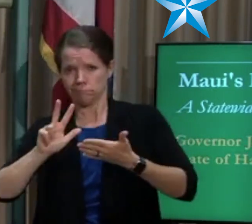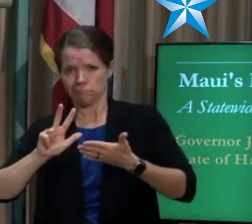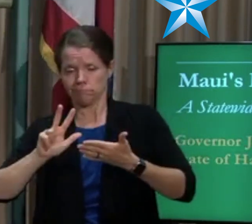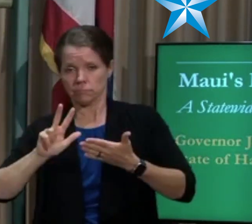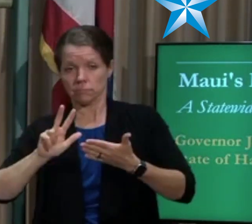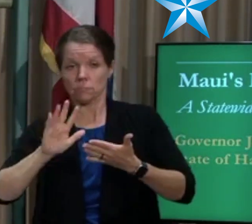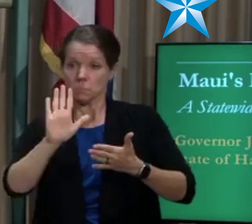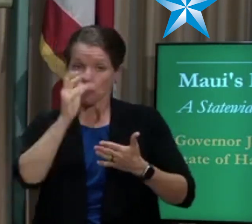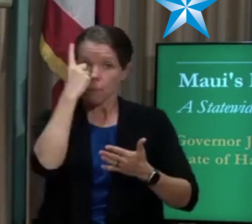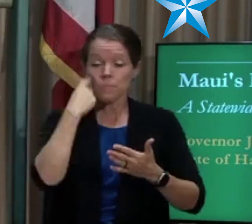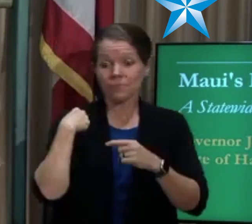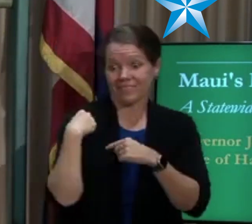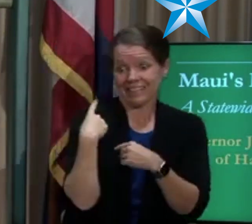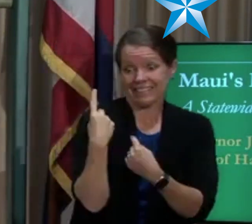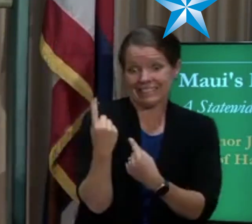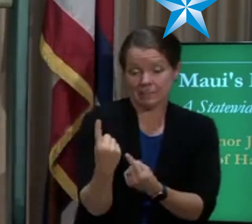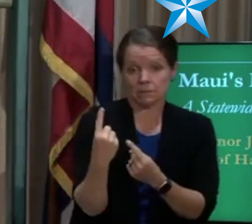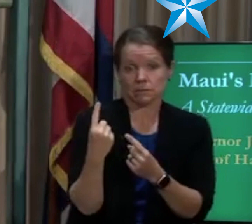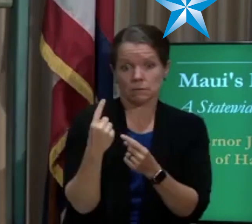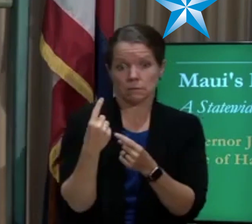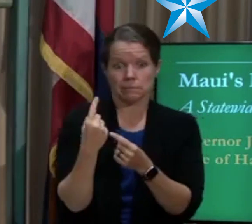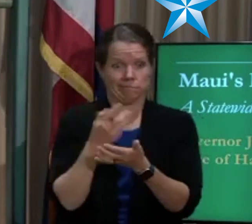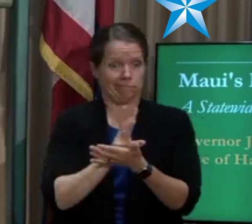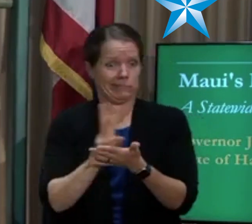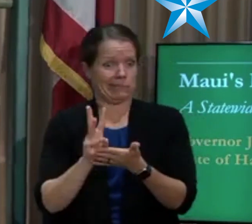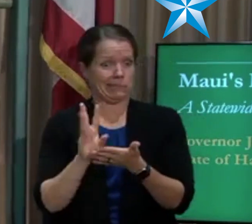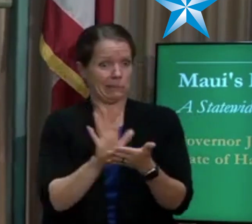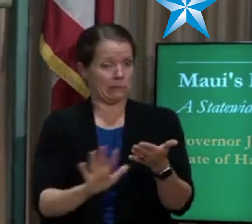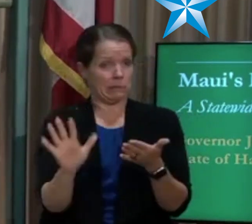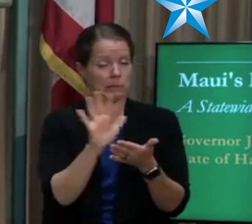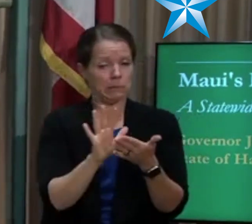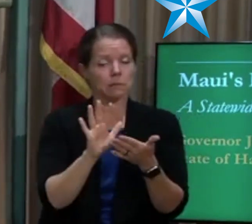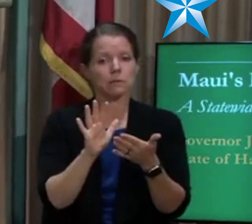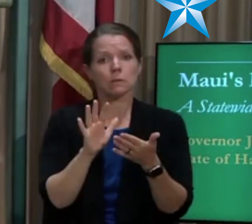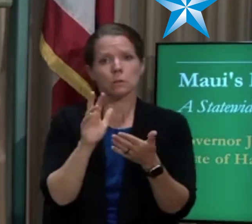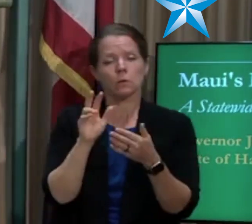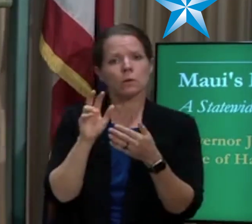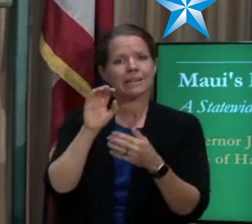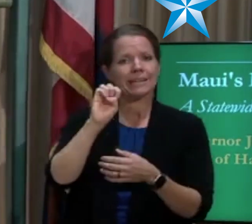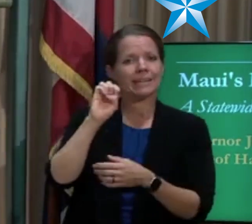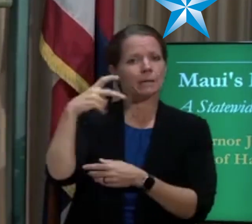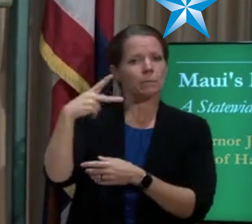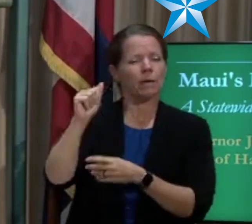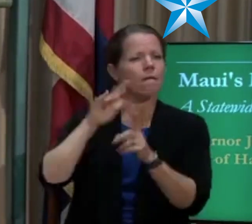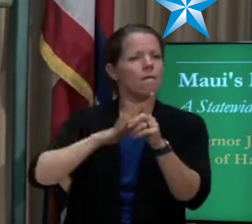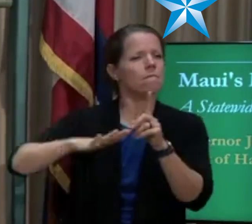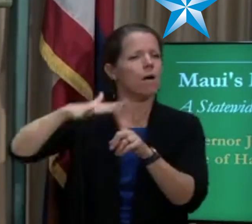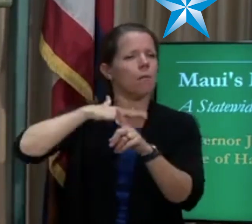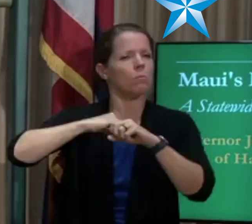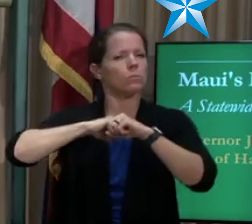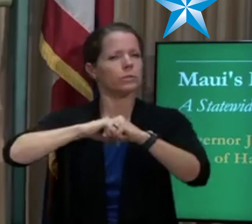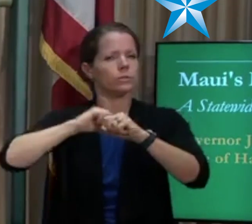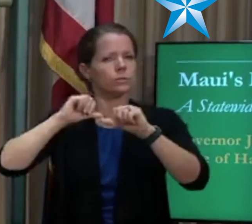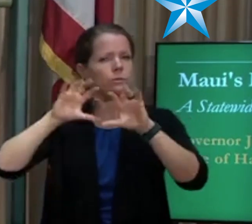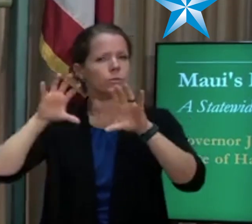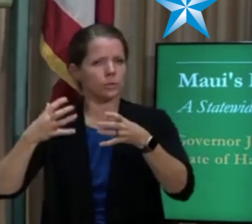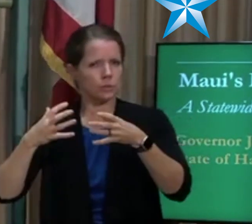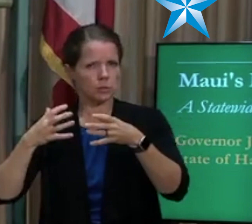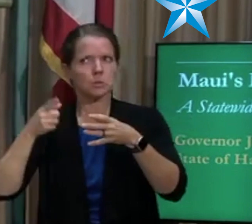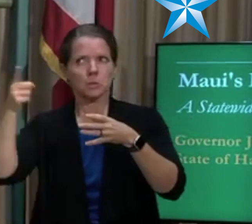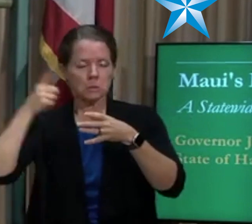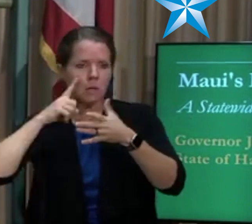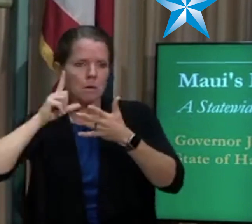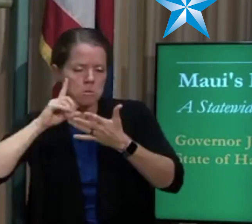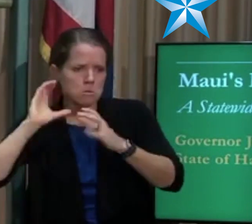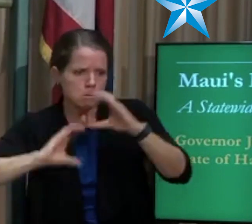through the properties, probably all will be cleared in a few short weeks, actually, for